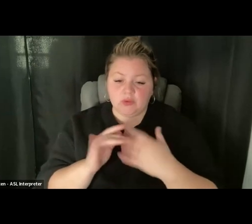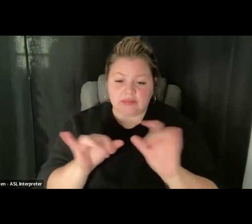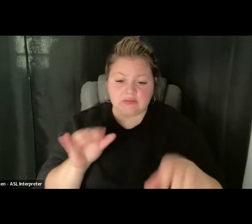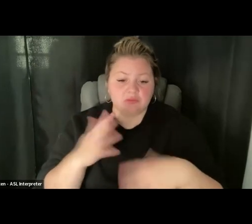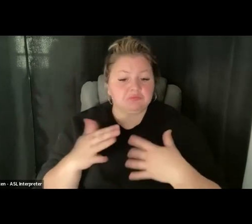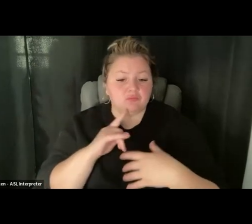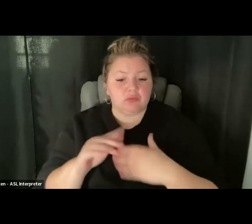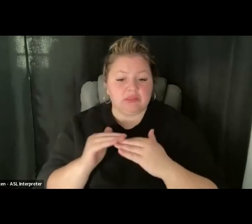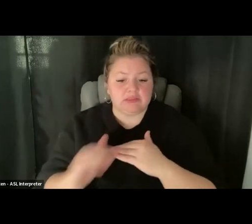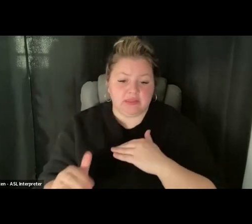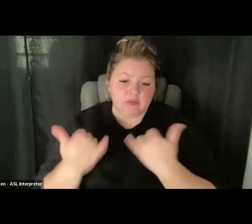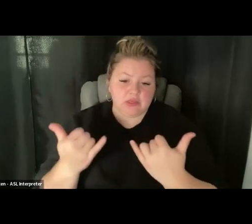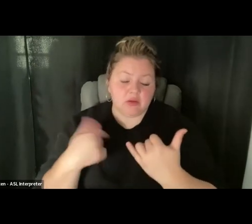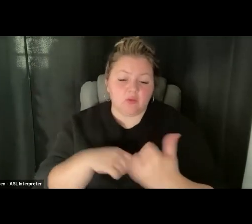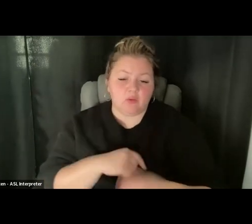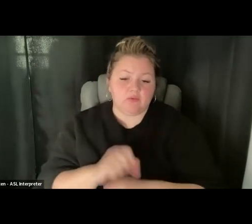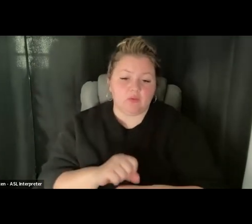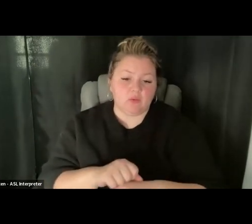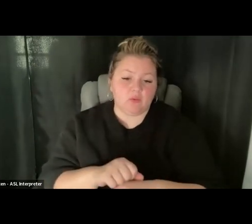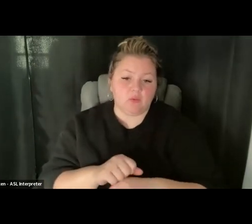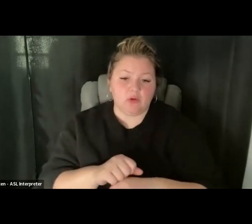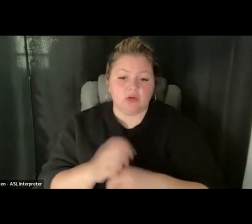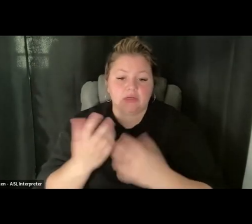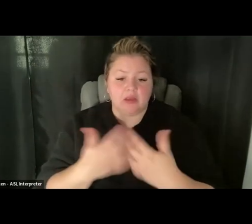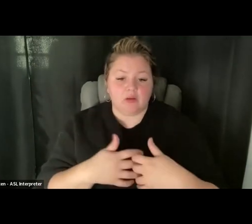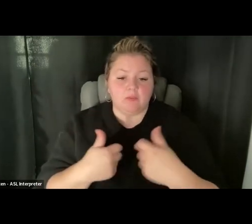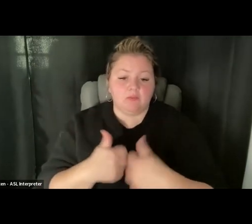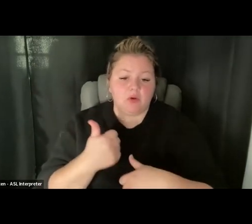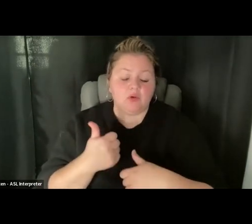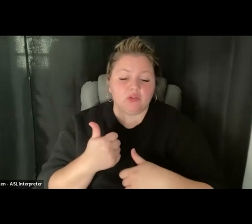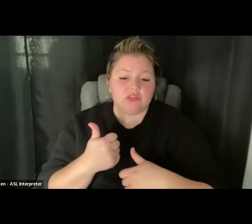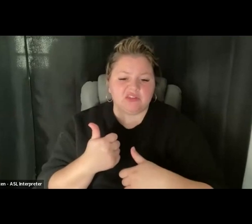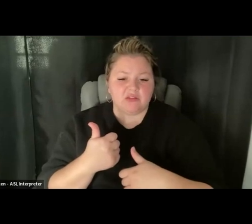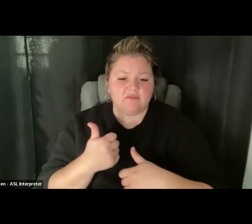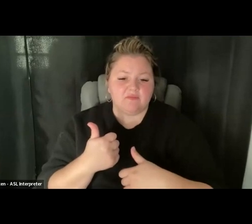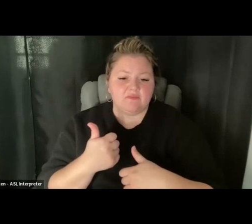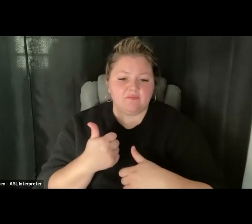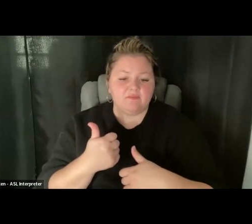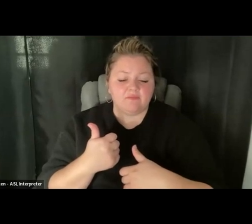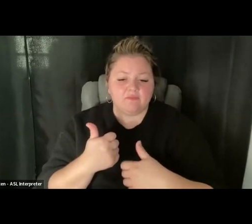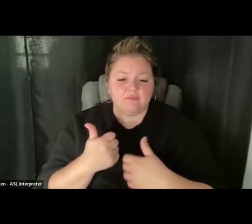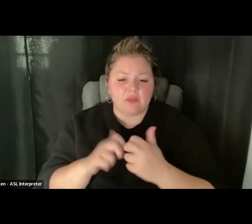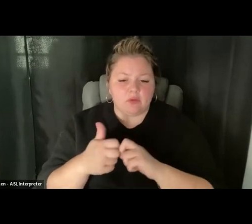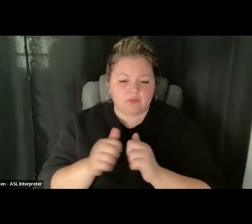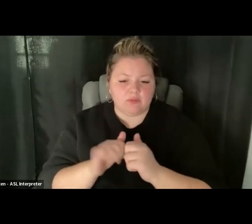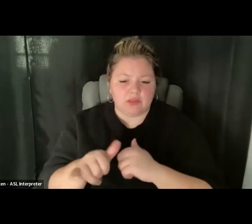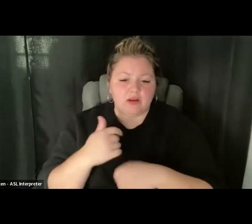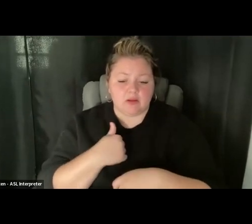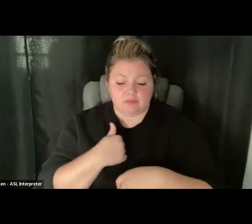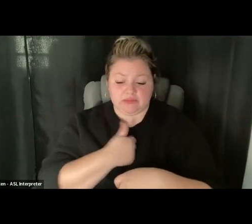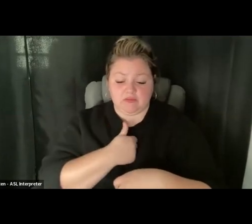worked out a number of we've worked out most of the bugs for it. I was actually able to vote electronically myself